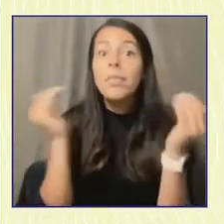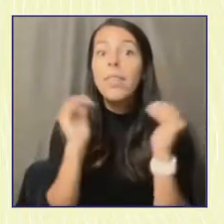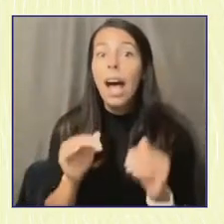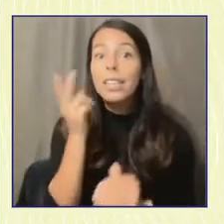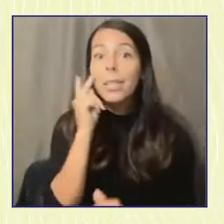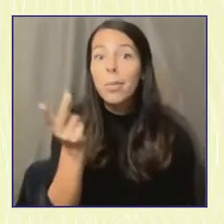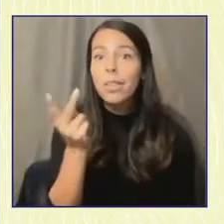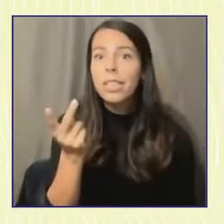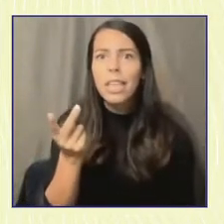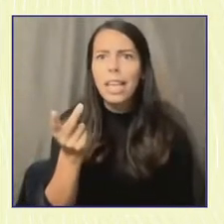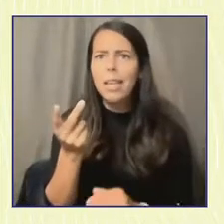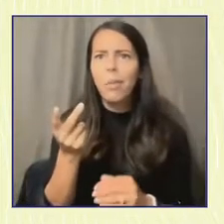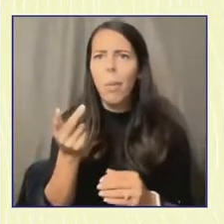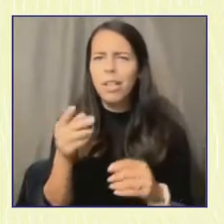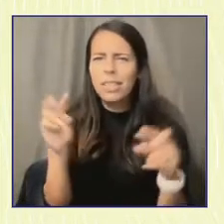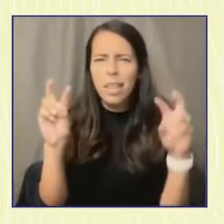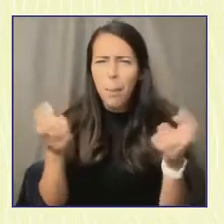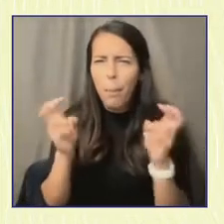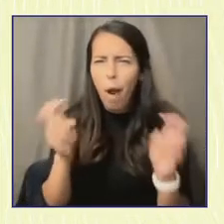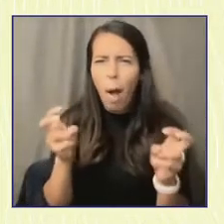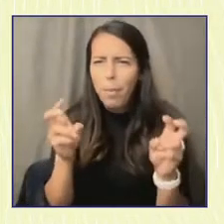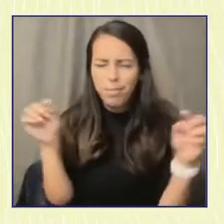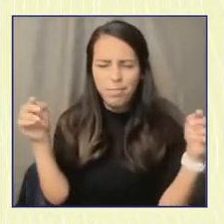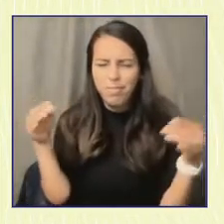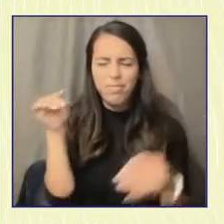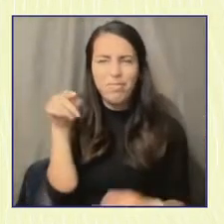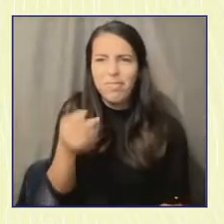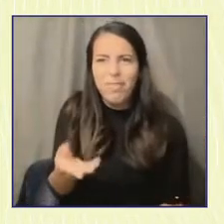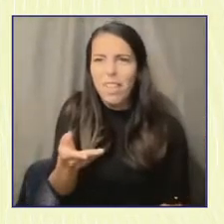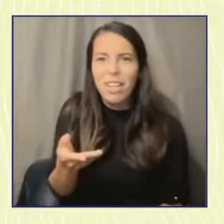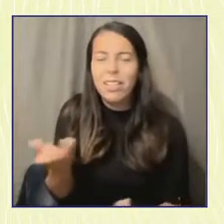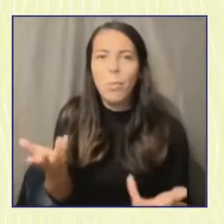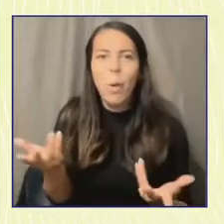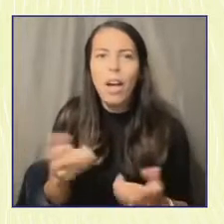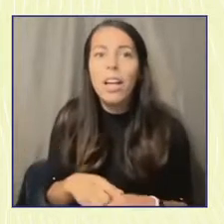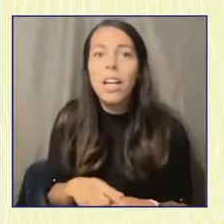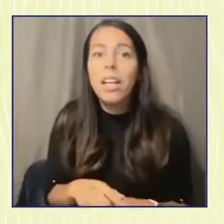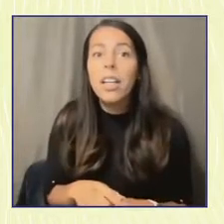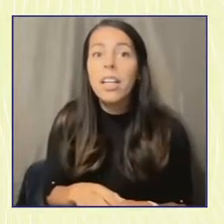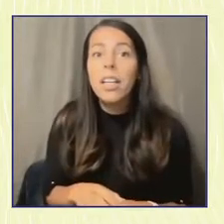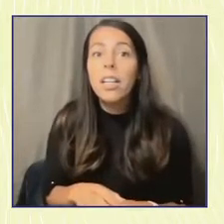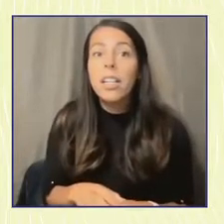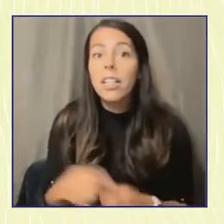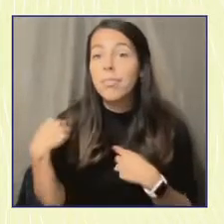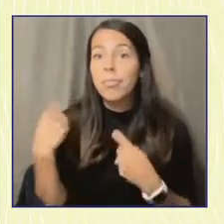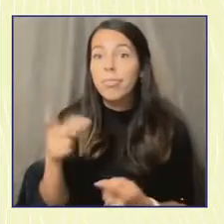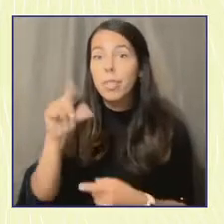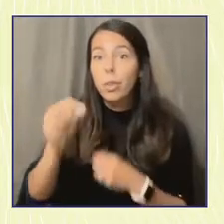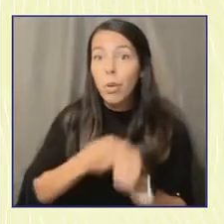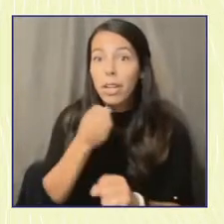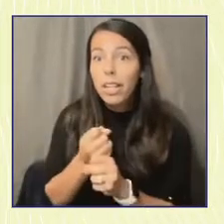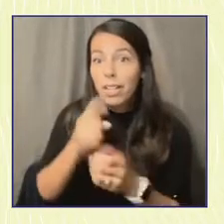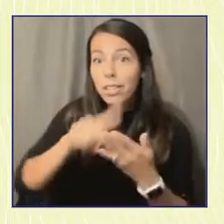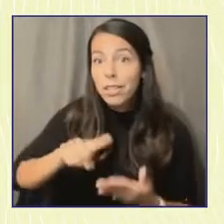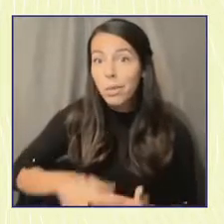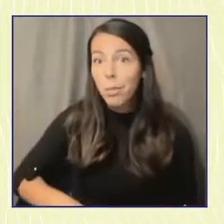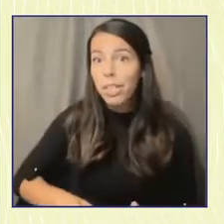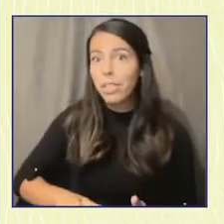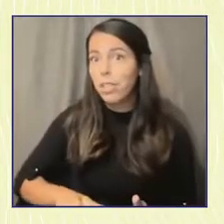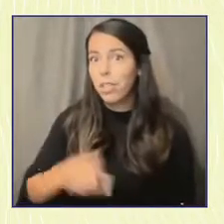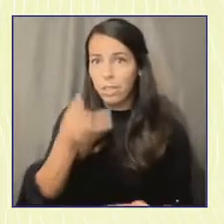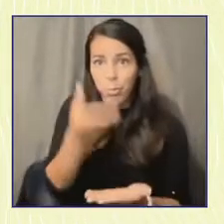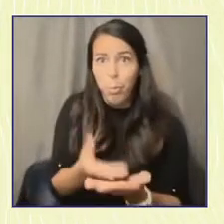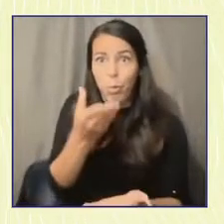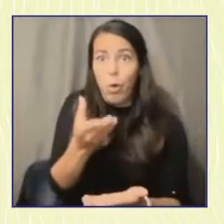is that we're talking about. We're here because 20 years of research has showed us that we need to change our thinking